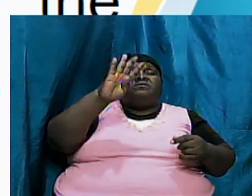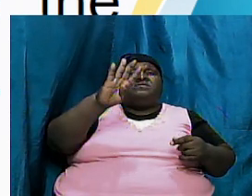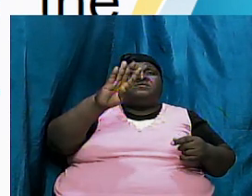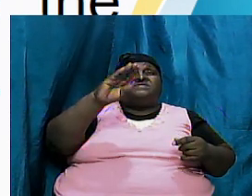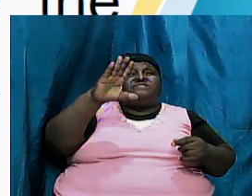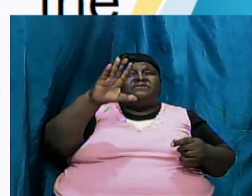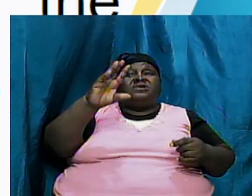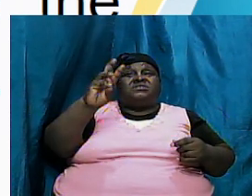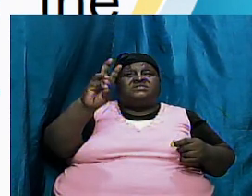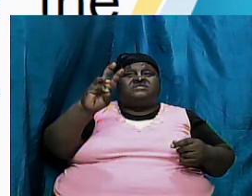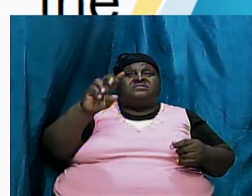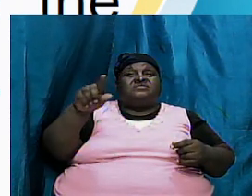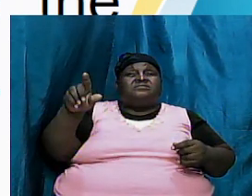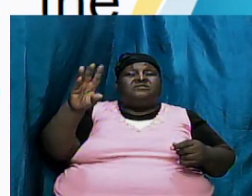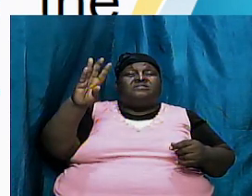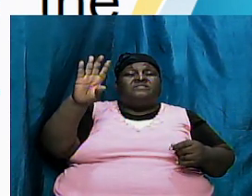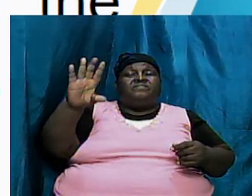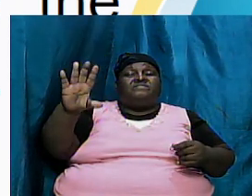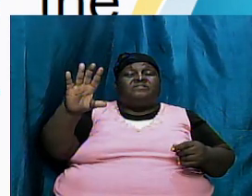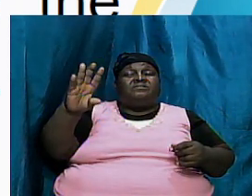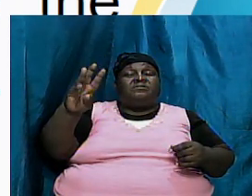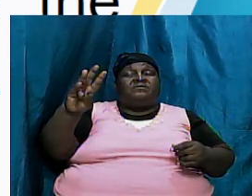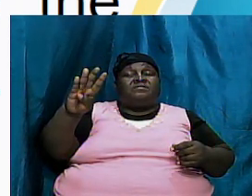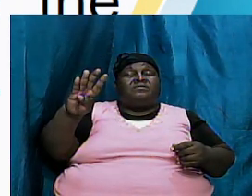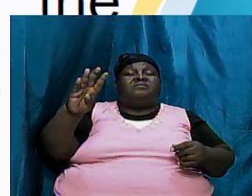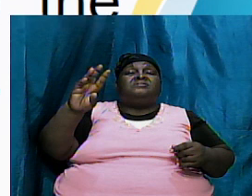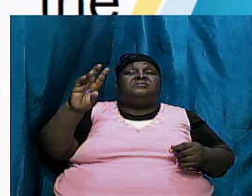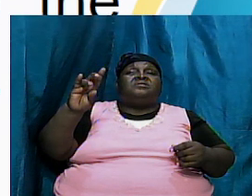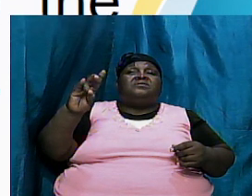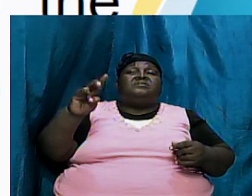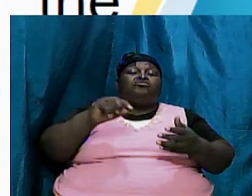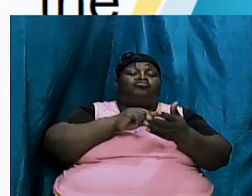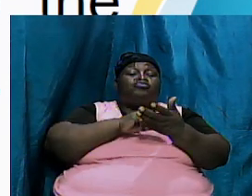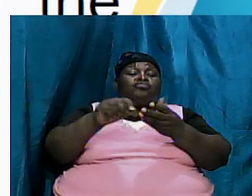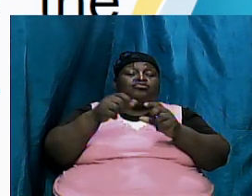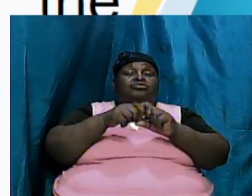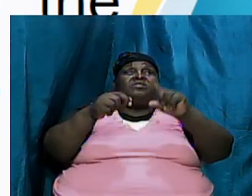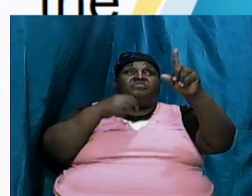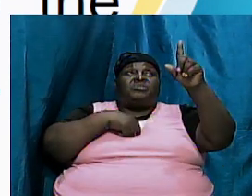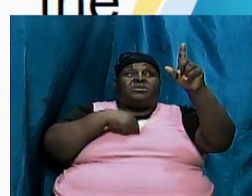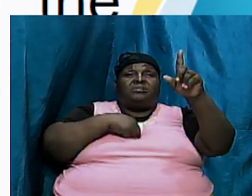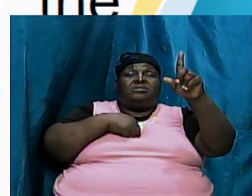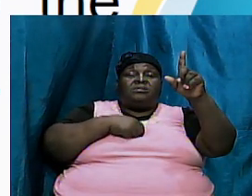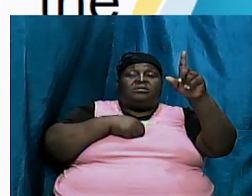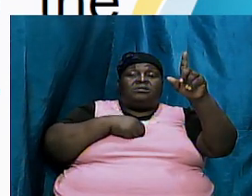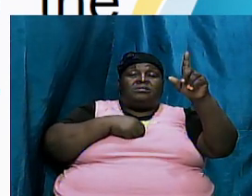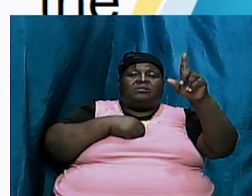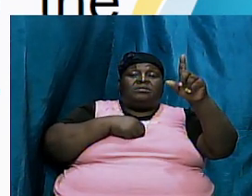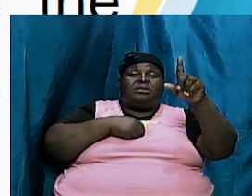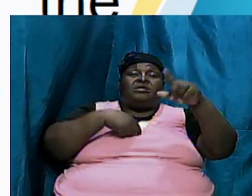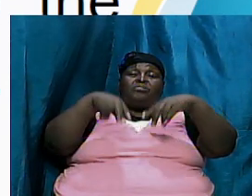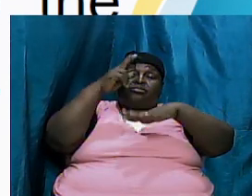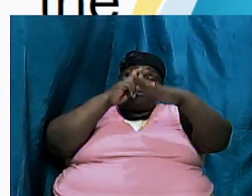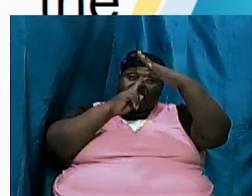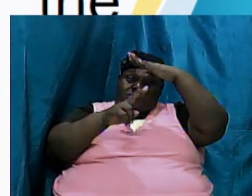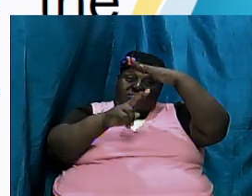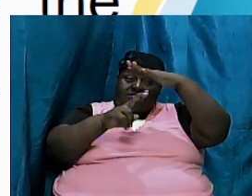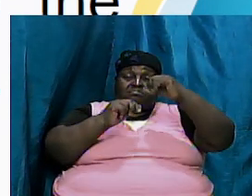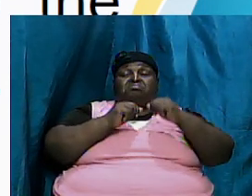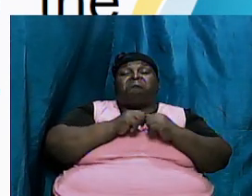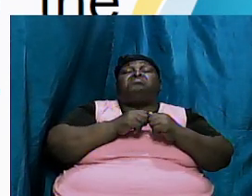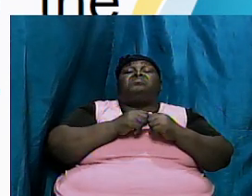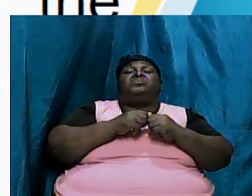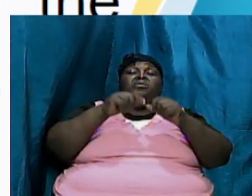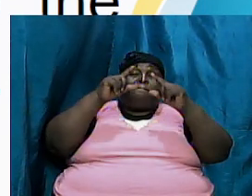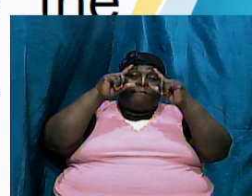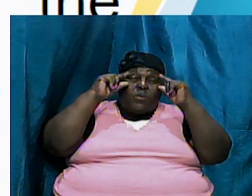that he wrote of me it means that he's writing of him prophetically and Jesus is saying that it was